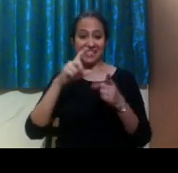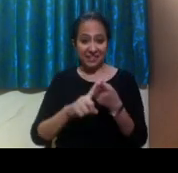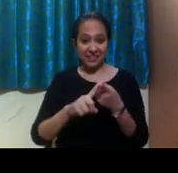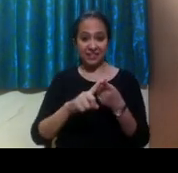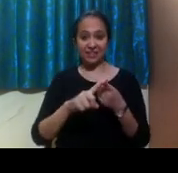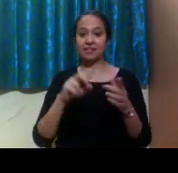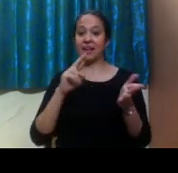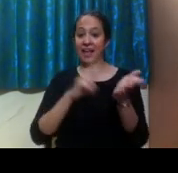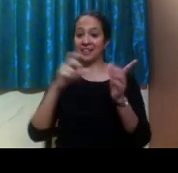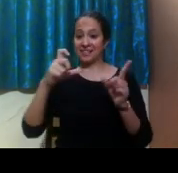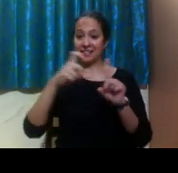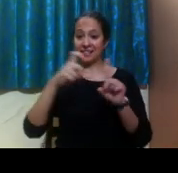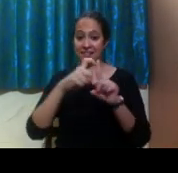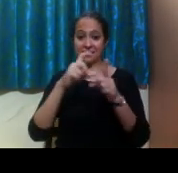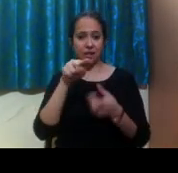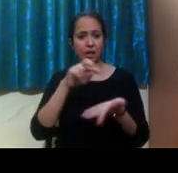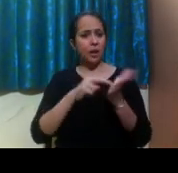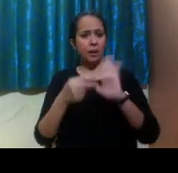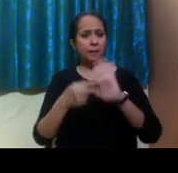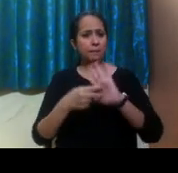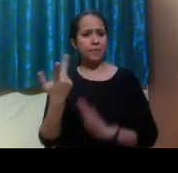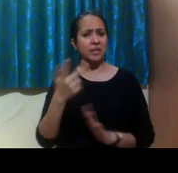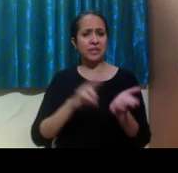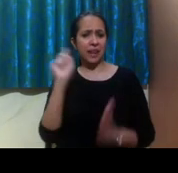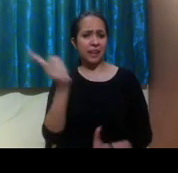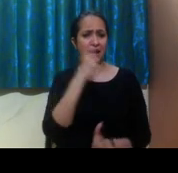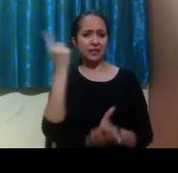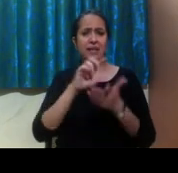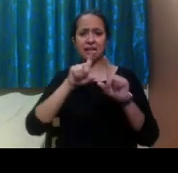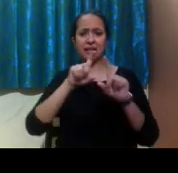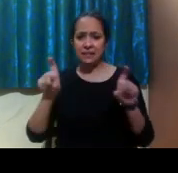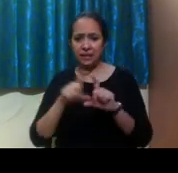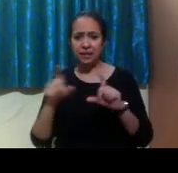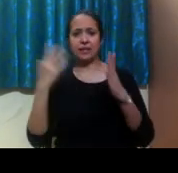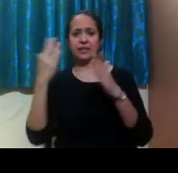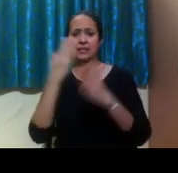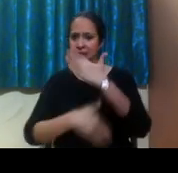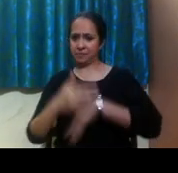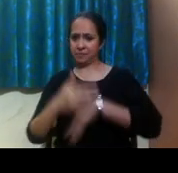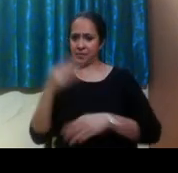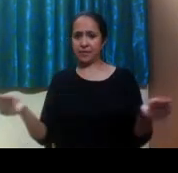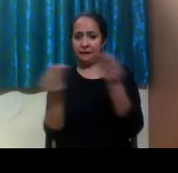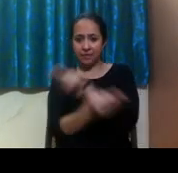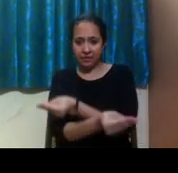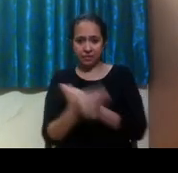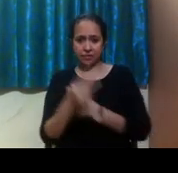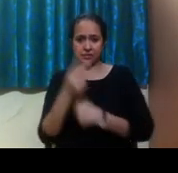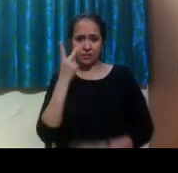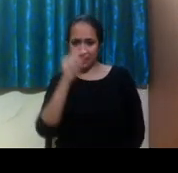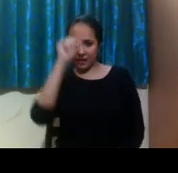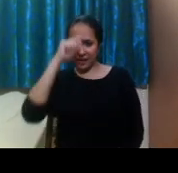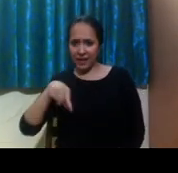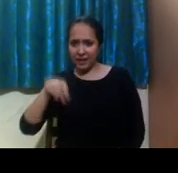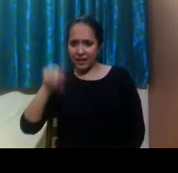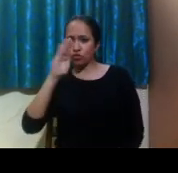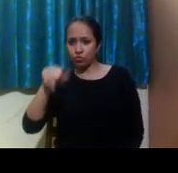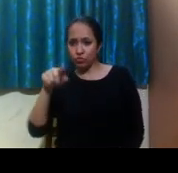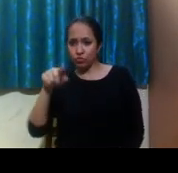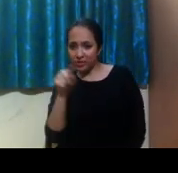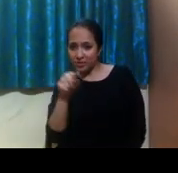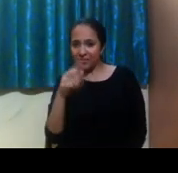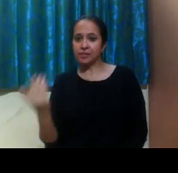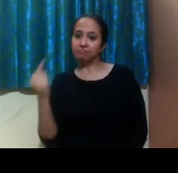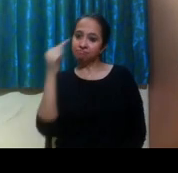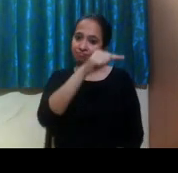interchangeably throughout this portion of my presentation. Pictured here is an Indian student who came to study in the U